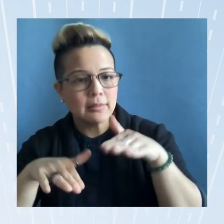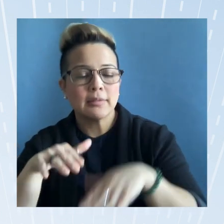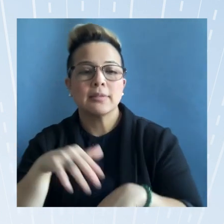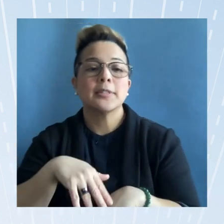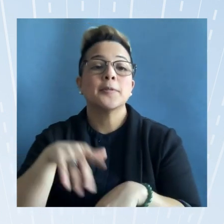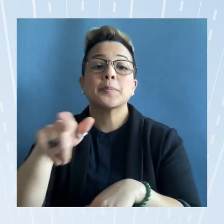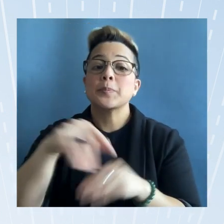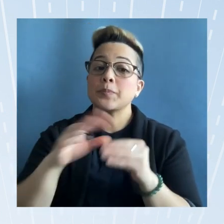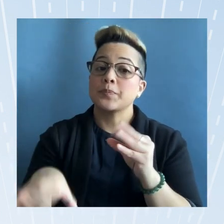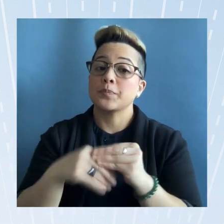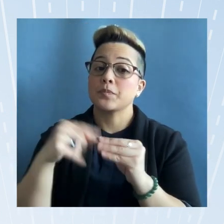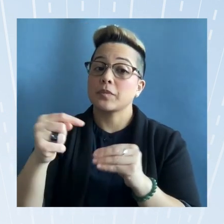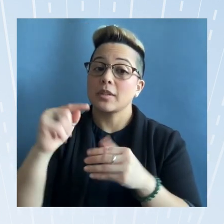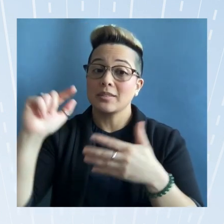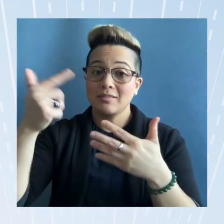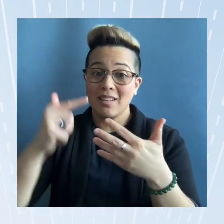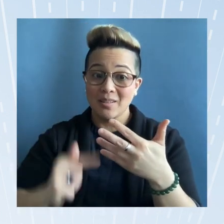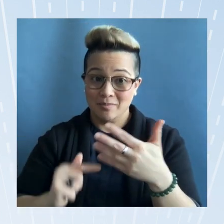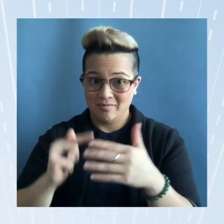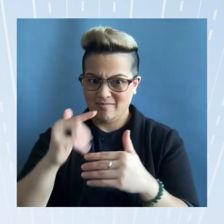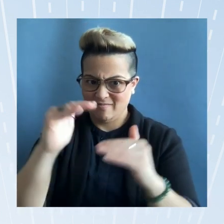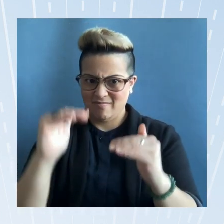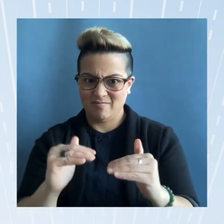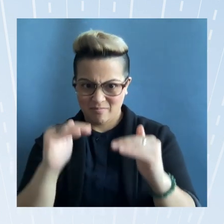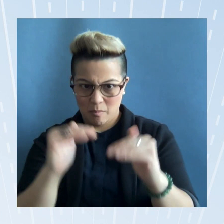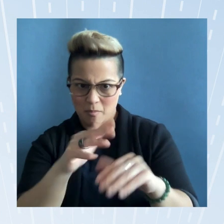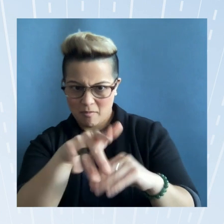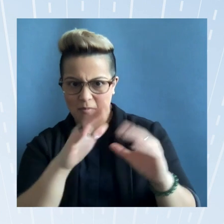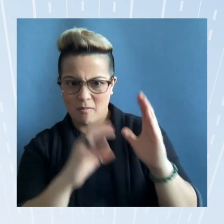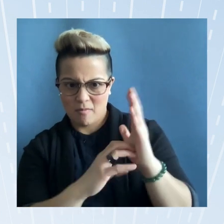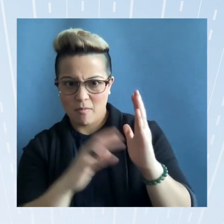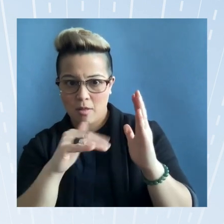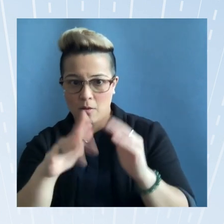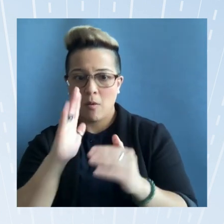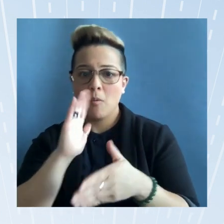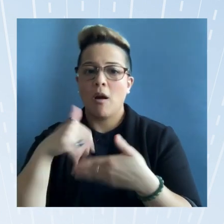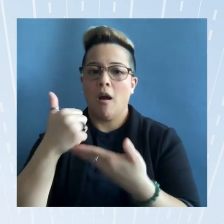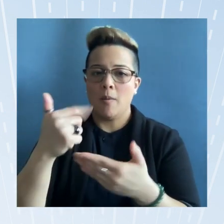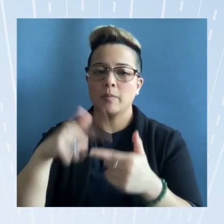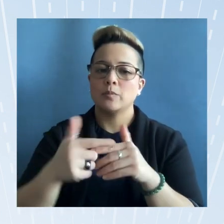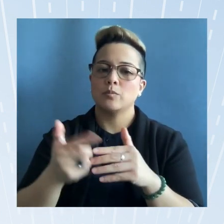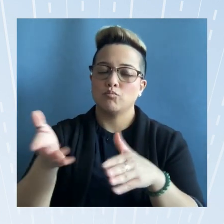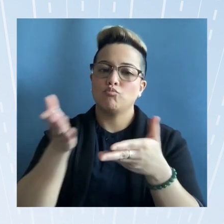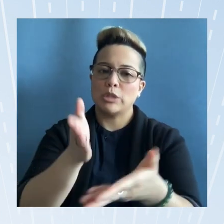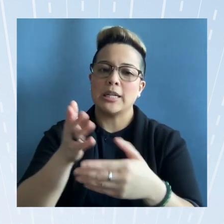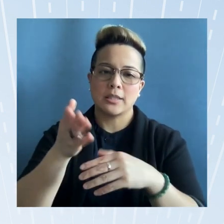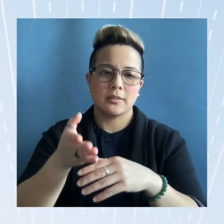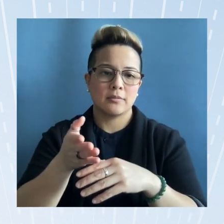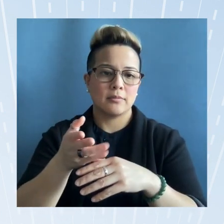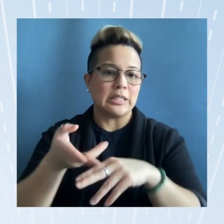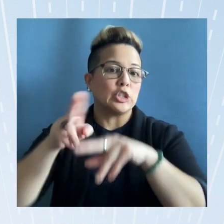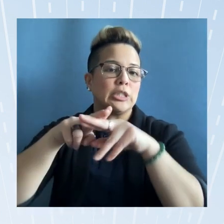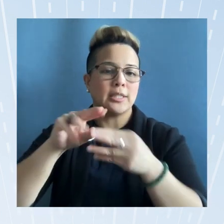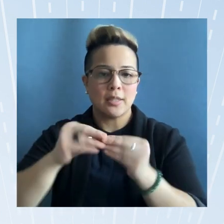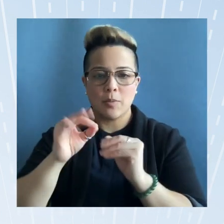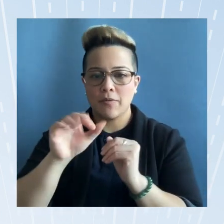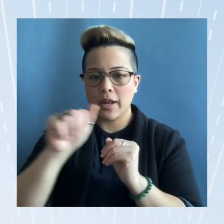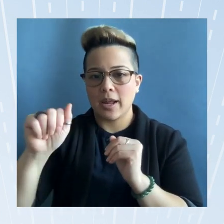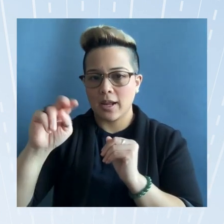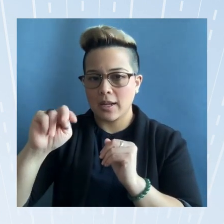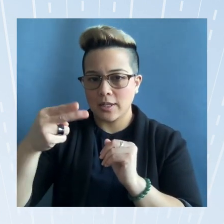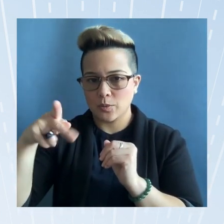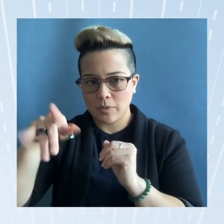below will help to bring an increasing number of a and hpi small businesses into the export marketplace